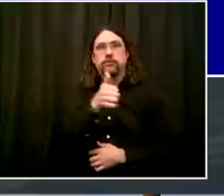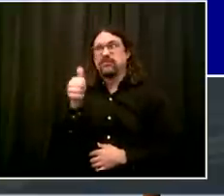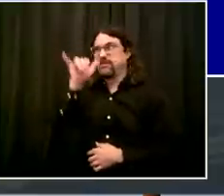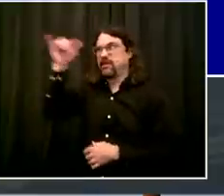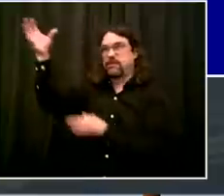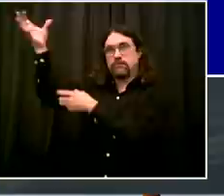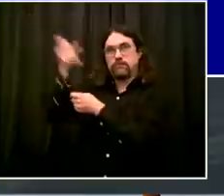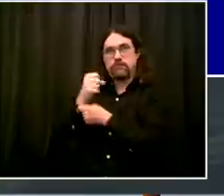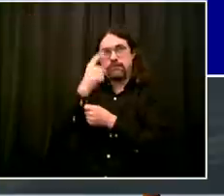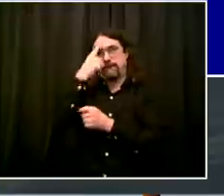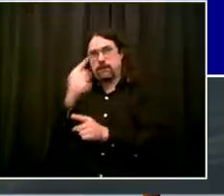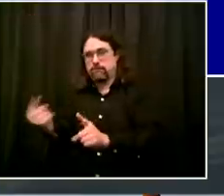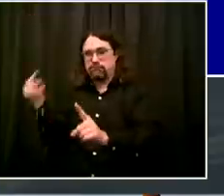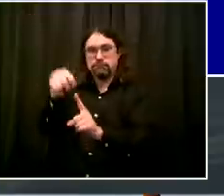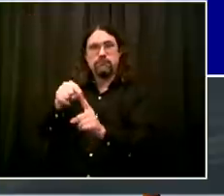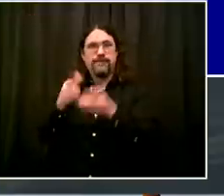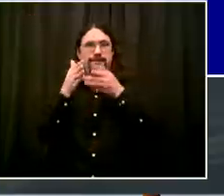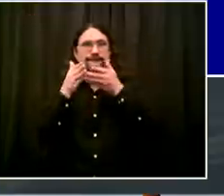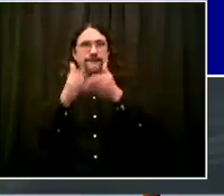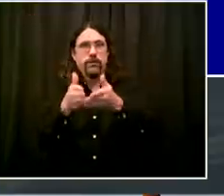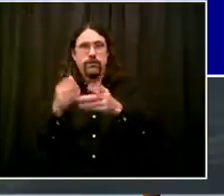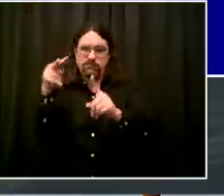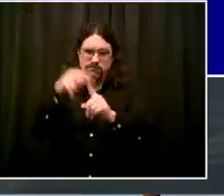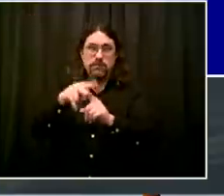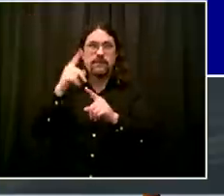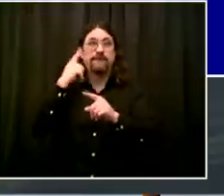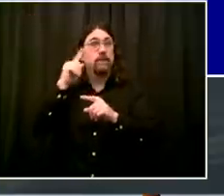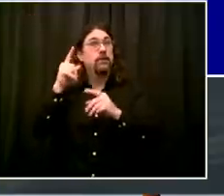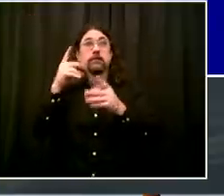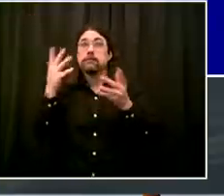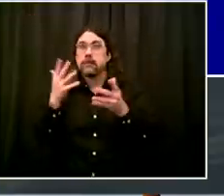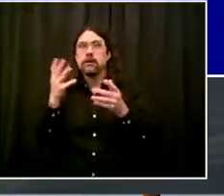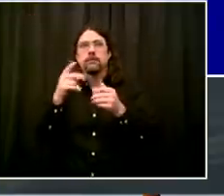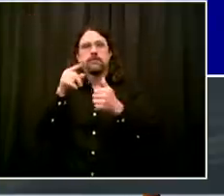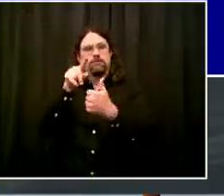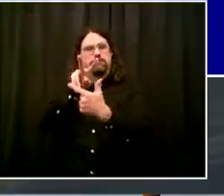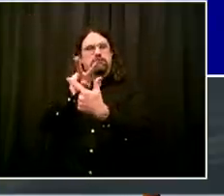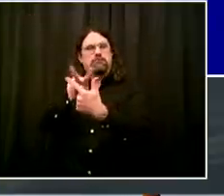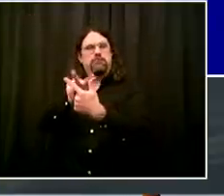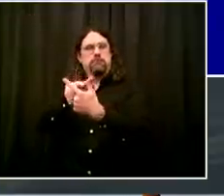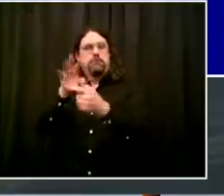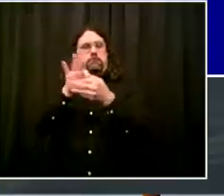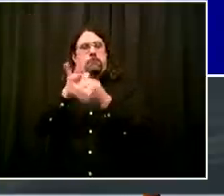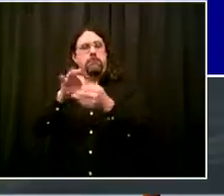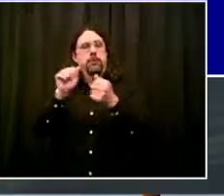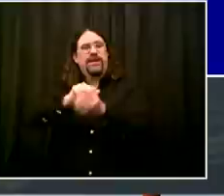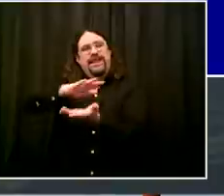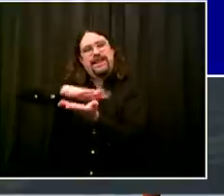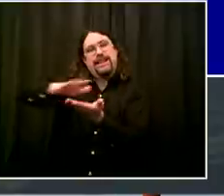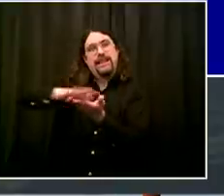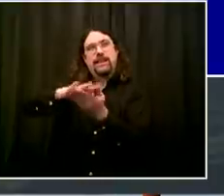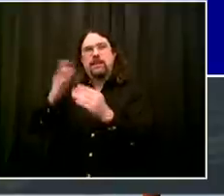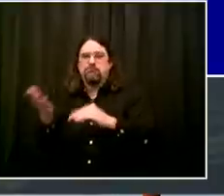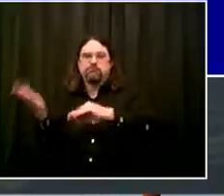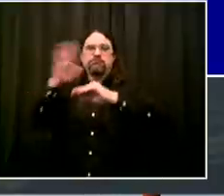the additional cleaning we want to do to make sure that all Staten Islanders know that ferry is clean and healthy at all times.